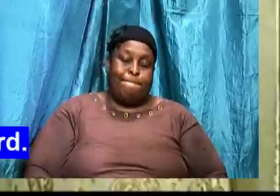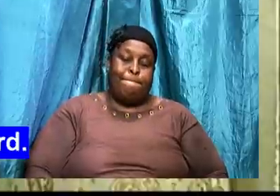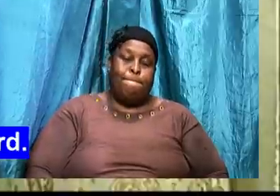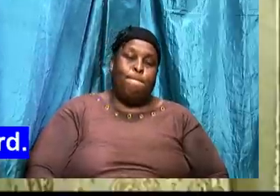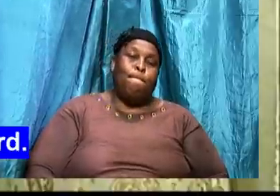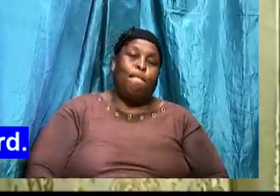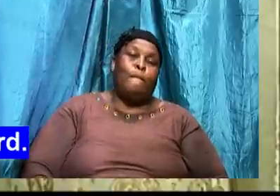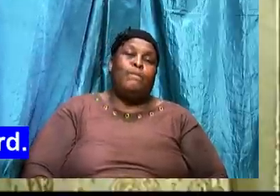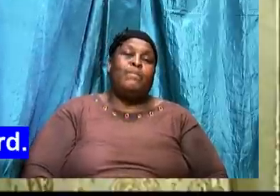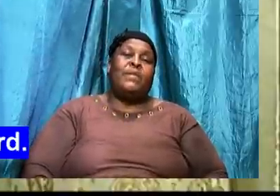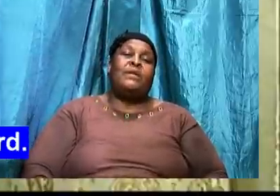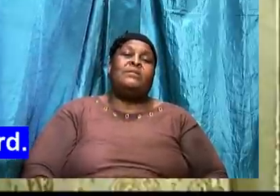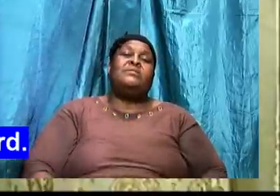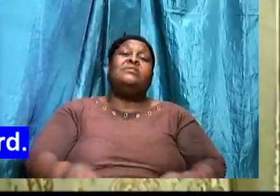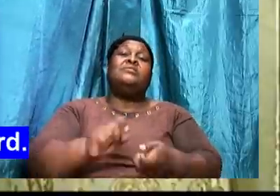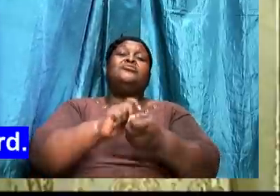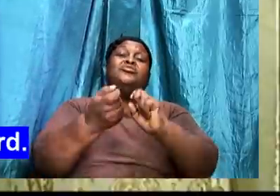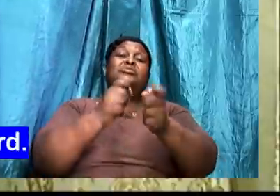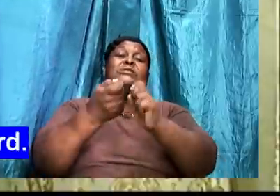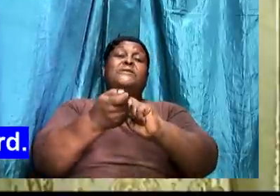Is to twist the scriptures.